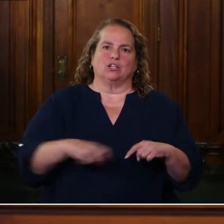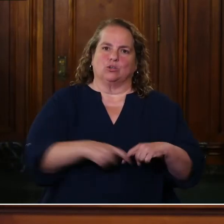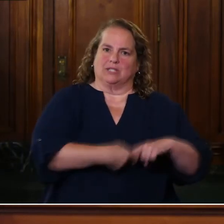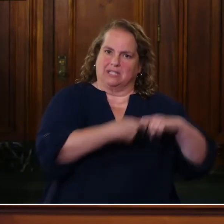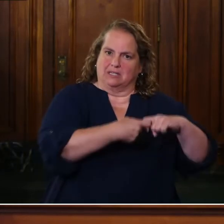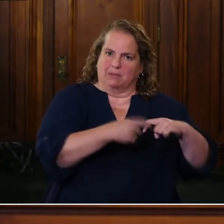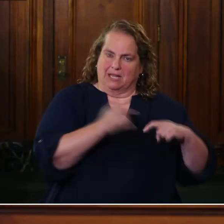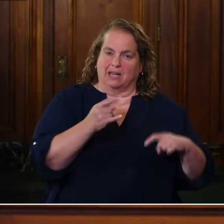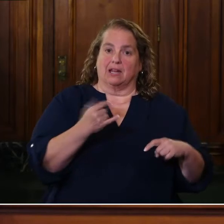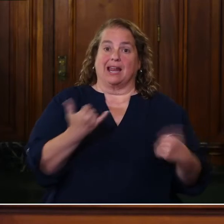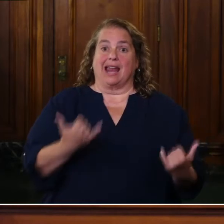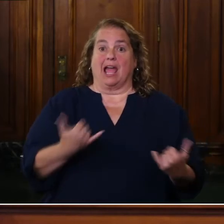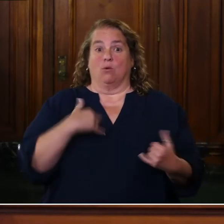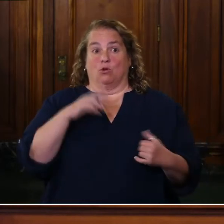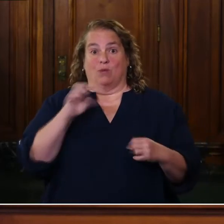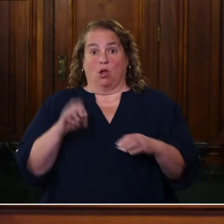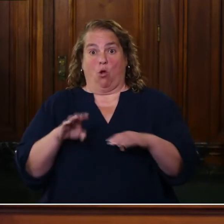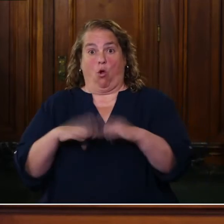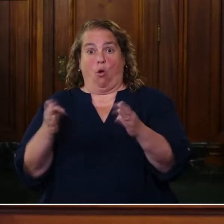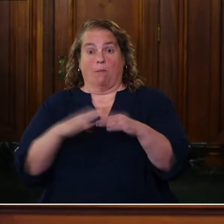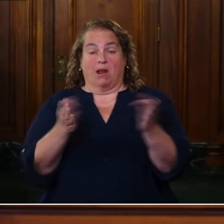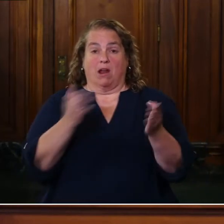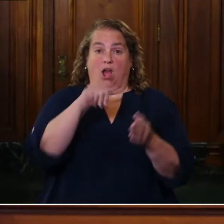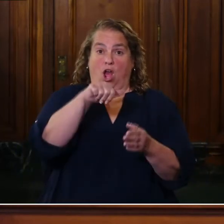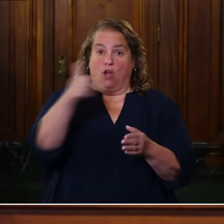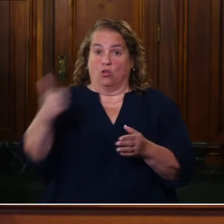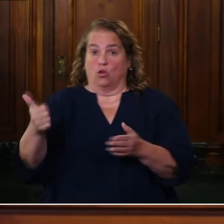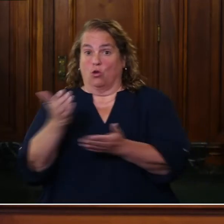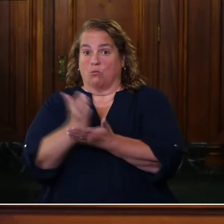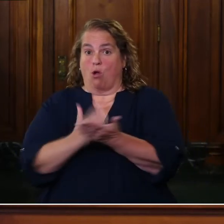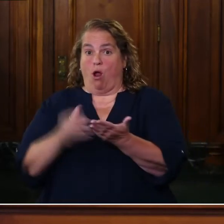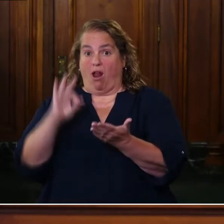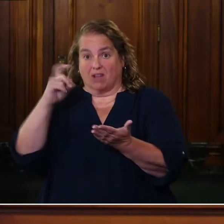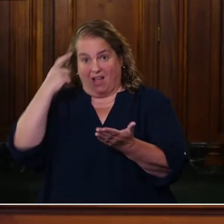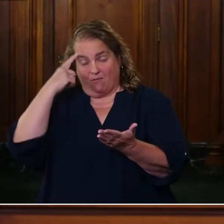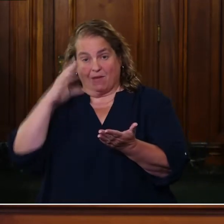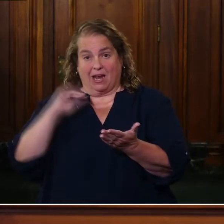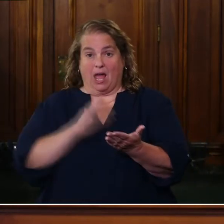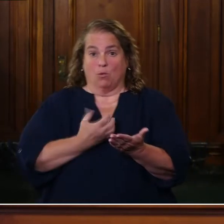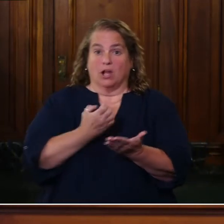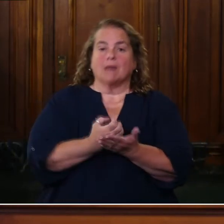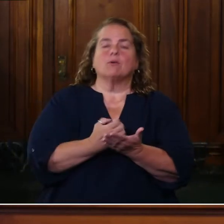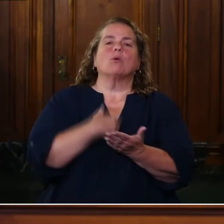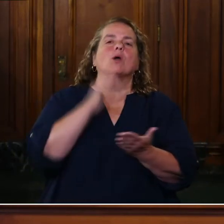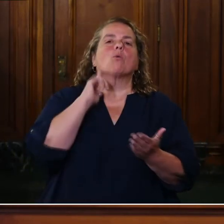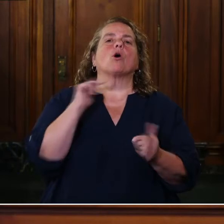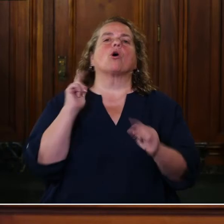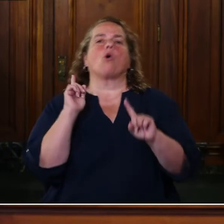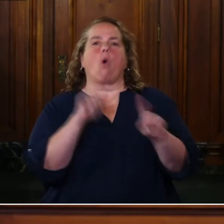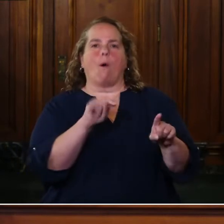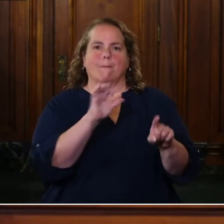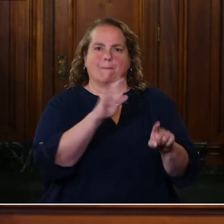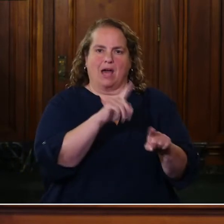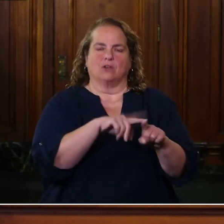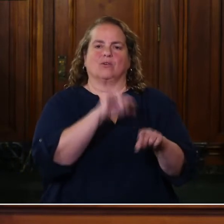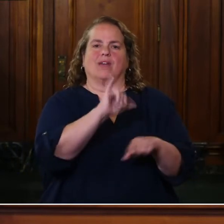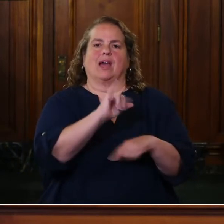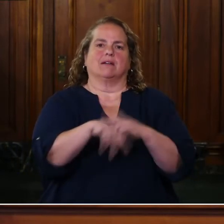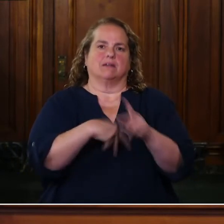now, as we reopen other parts of government and other parts of our economy, we're going to get back to that training.